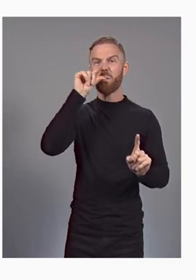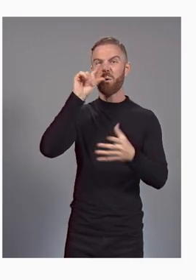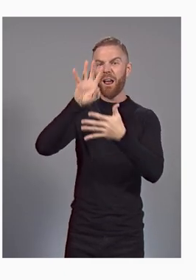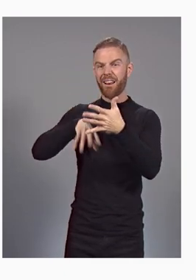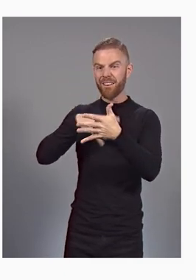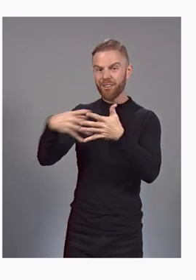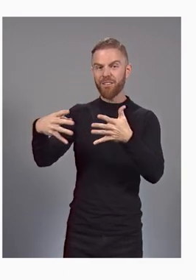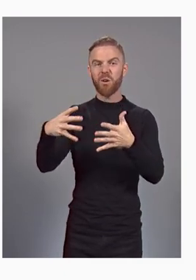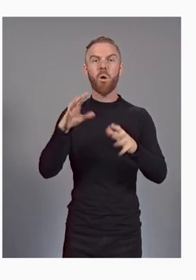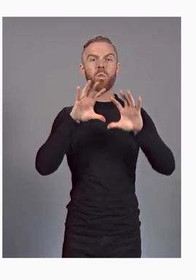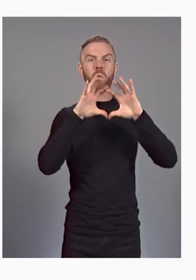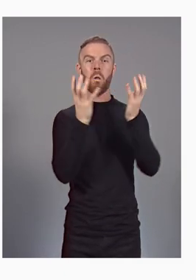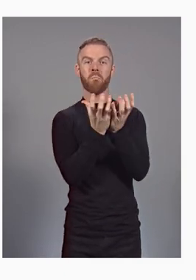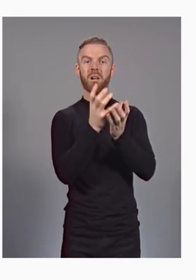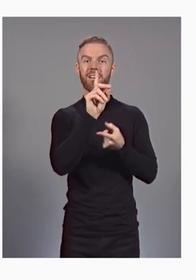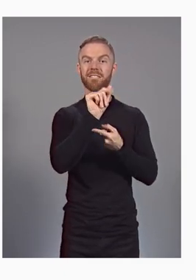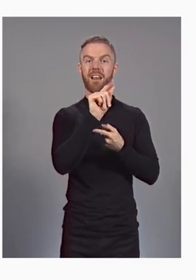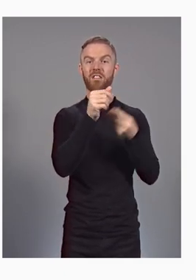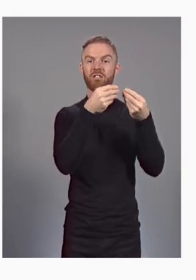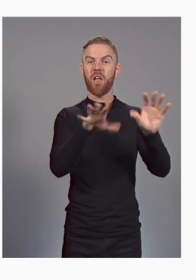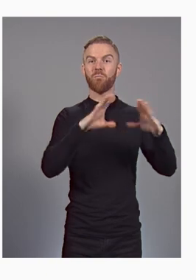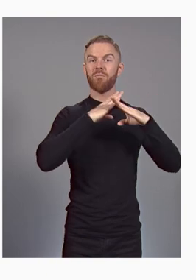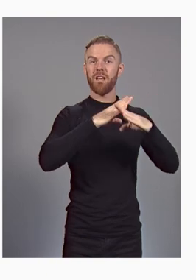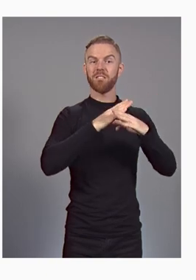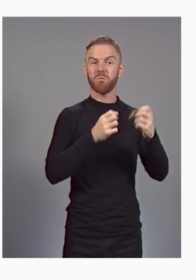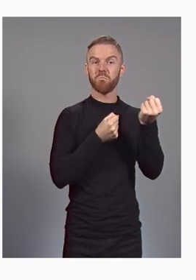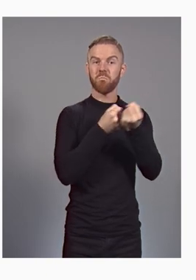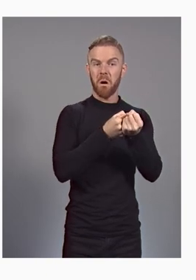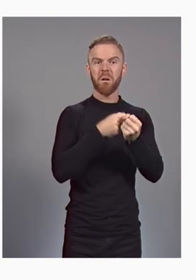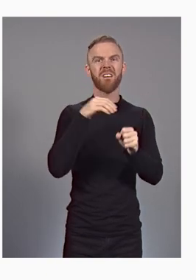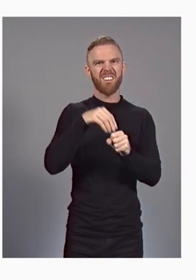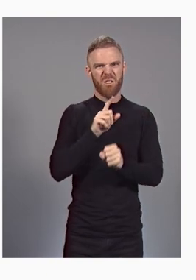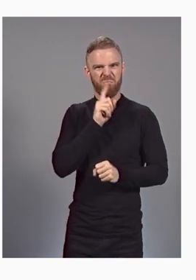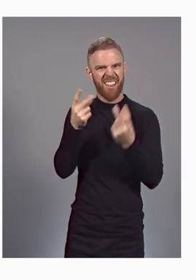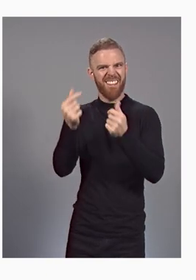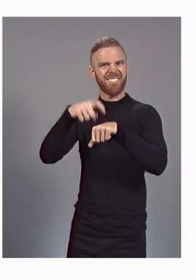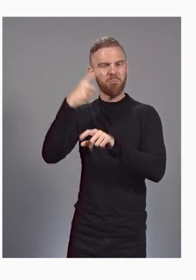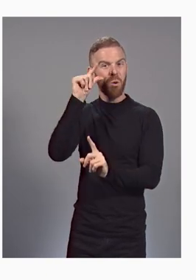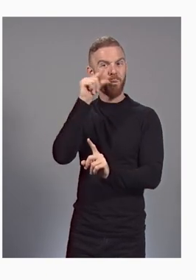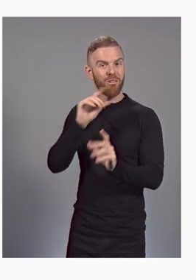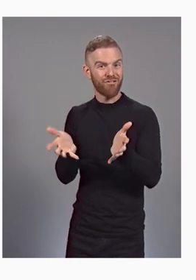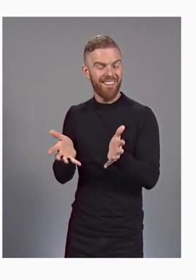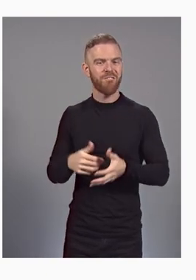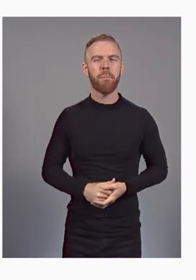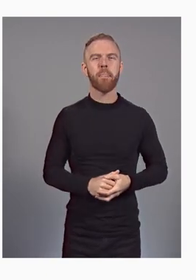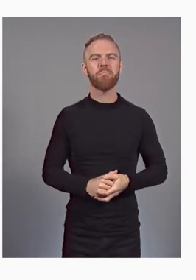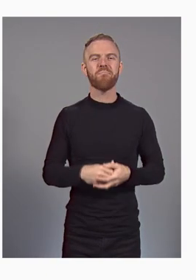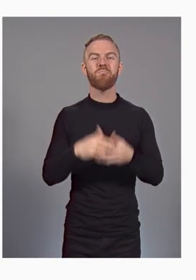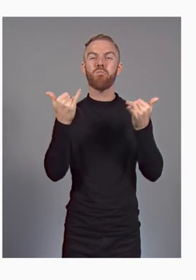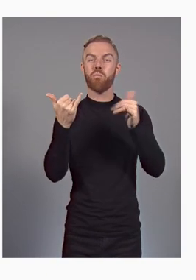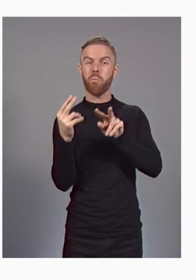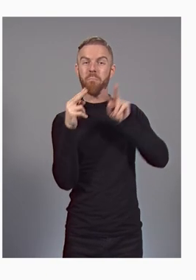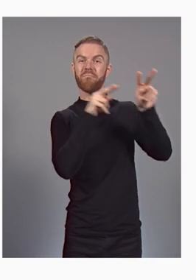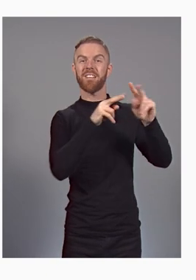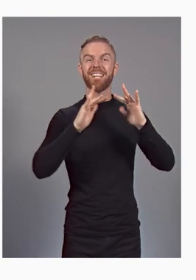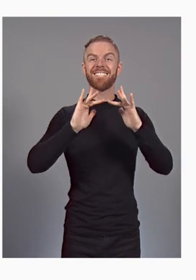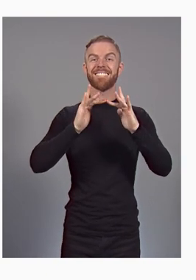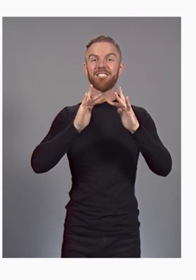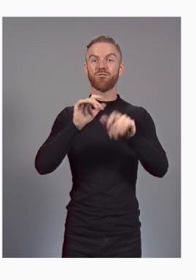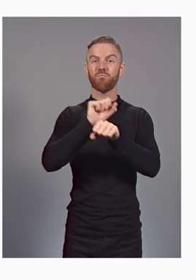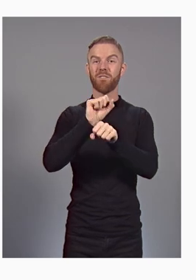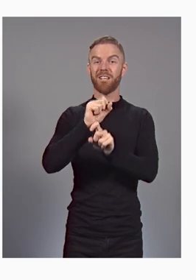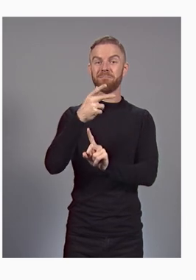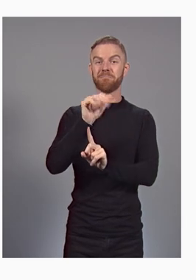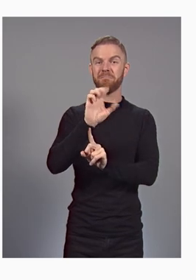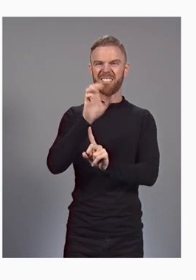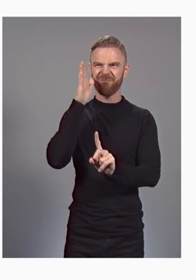global data loss prevention in real-time in Google Chat. Stepping back, let's look at the digital workspace